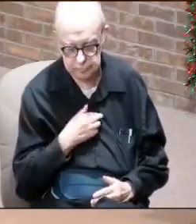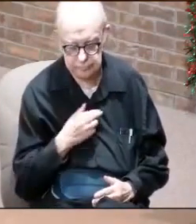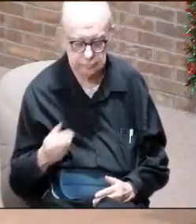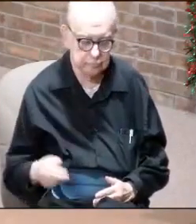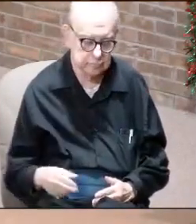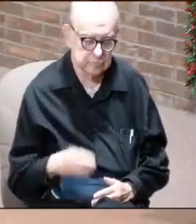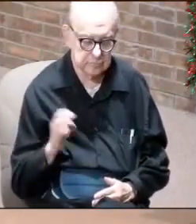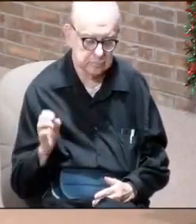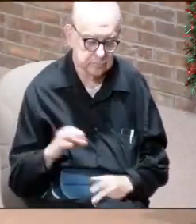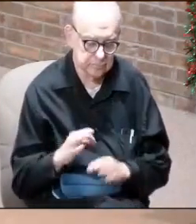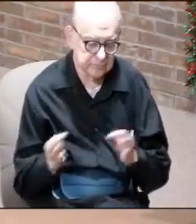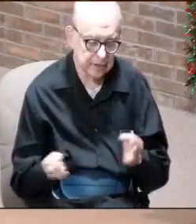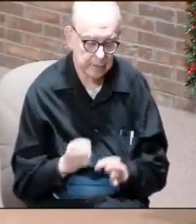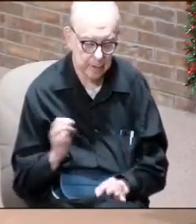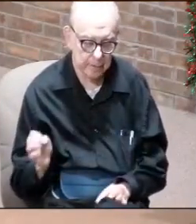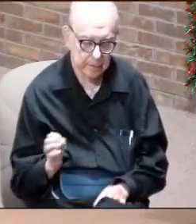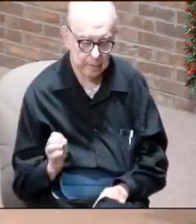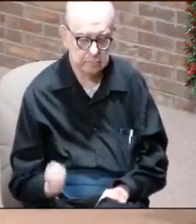ever.